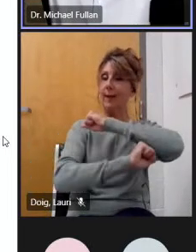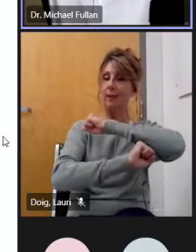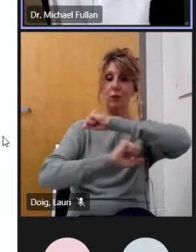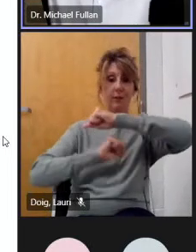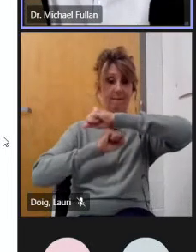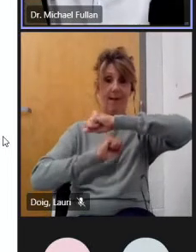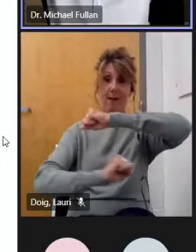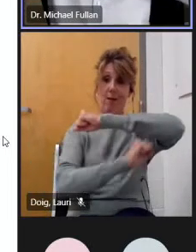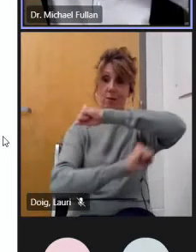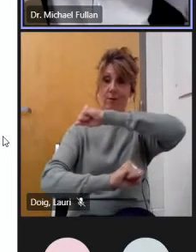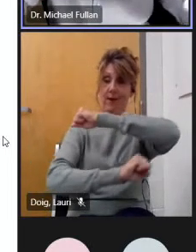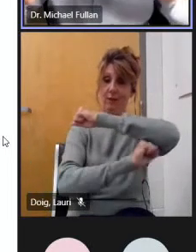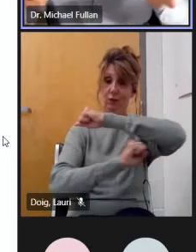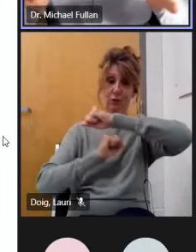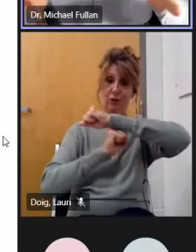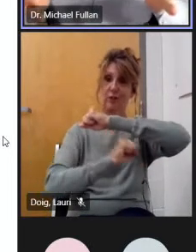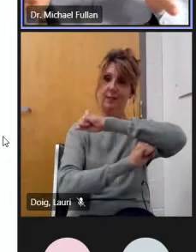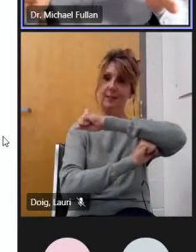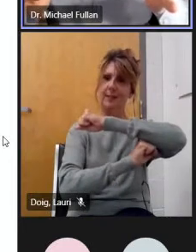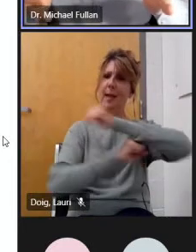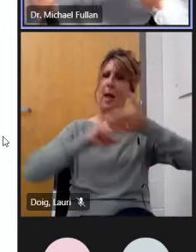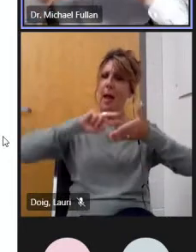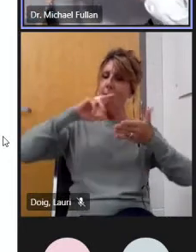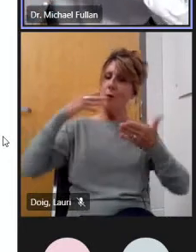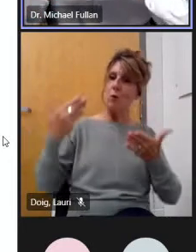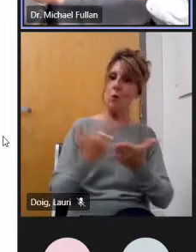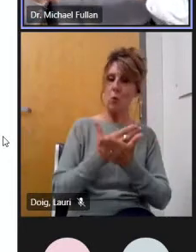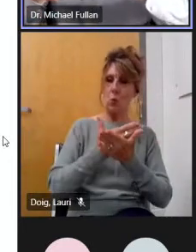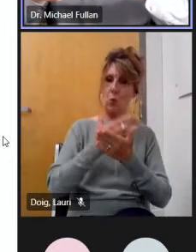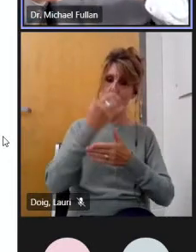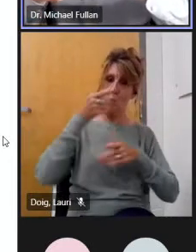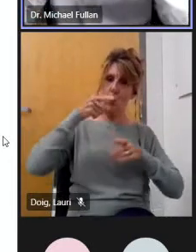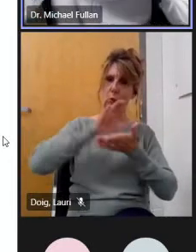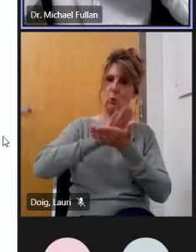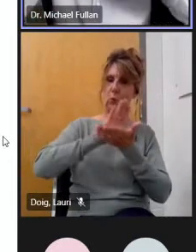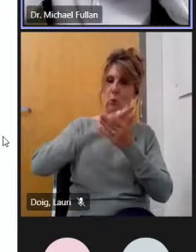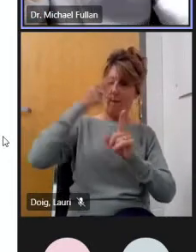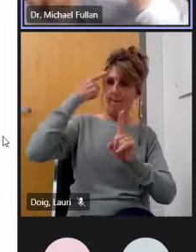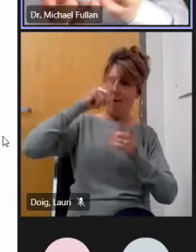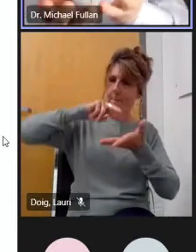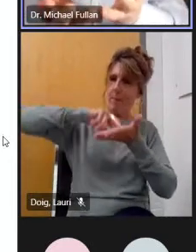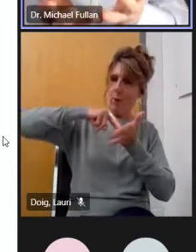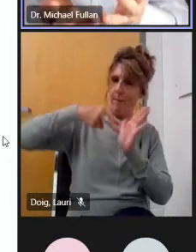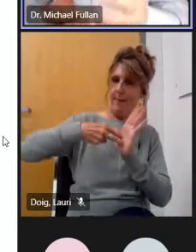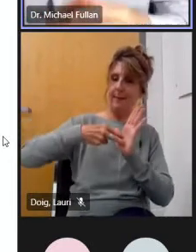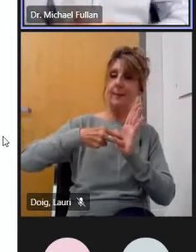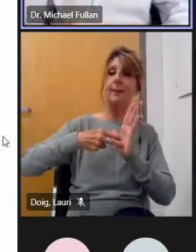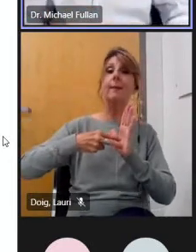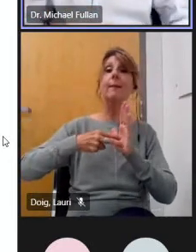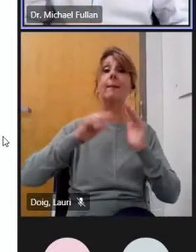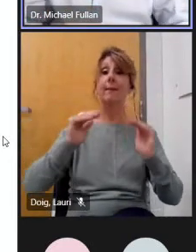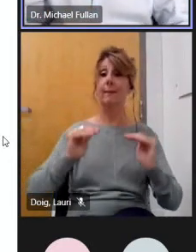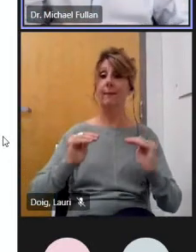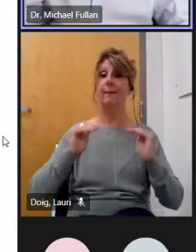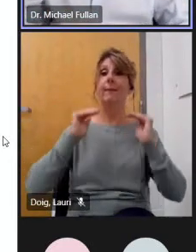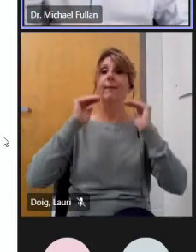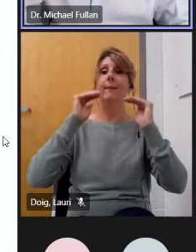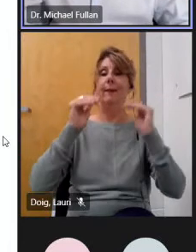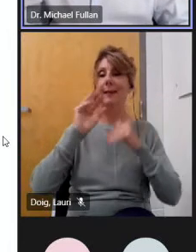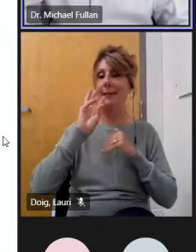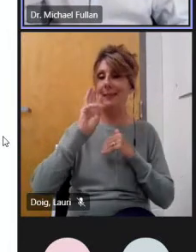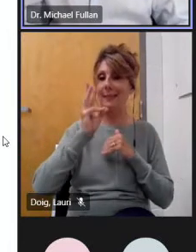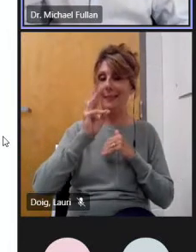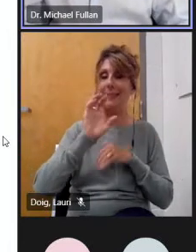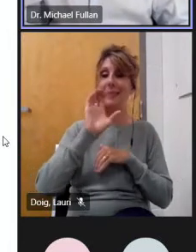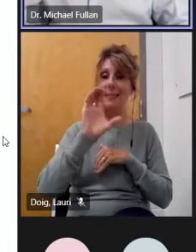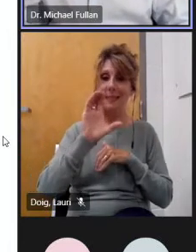foundation on that pedestal is what i've just been describing the six c's in the center the four elements of the learning design that support